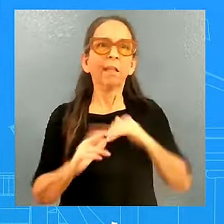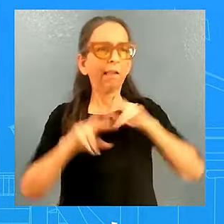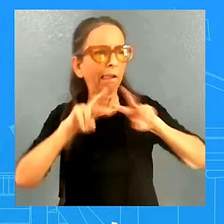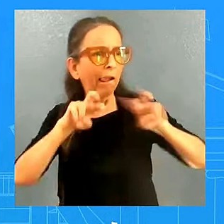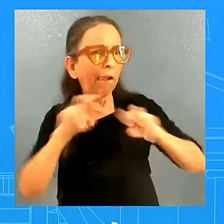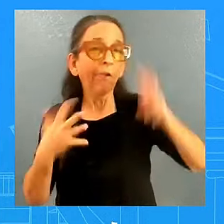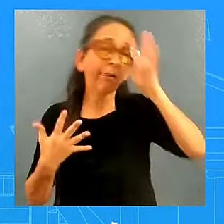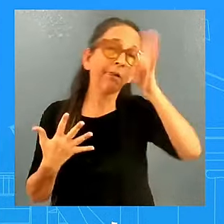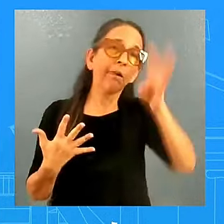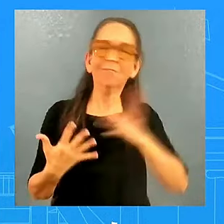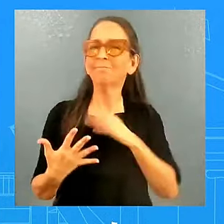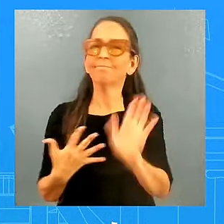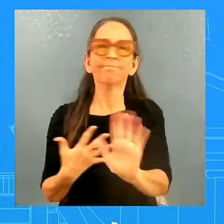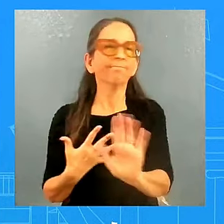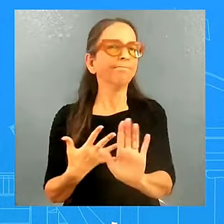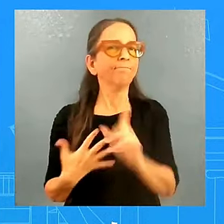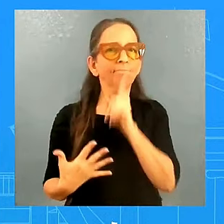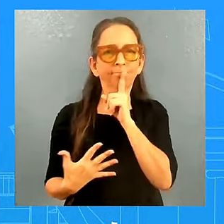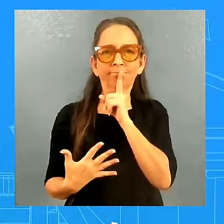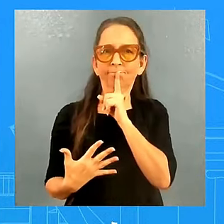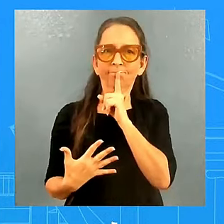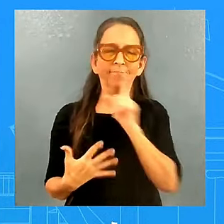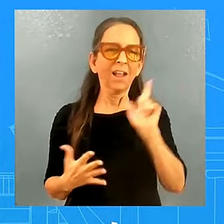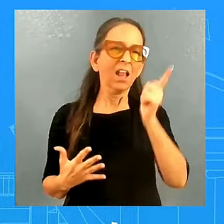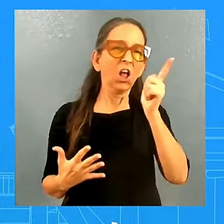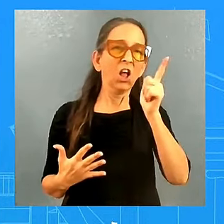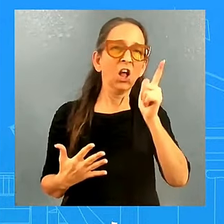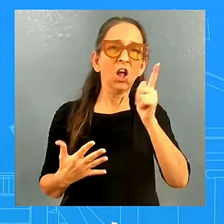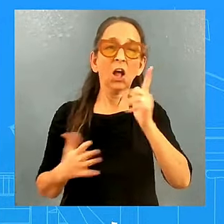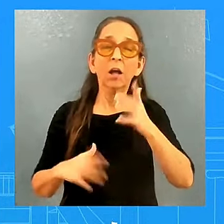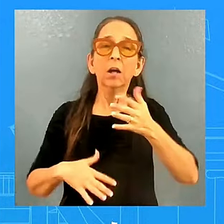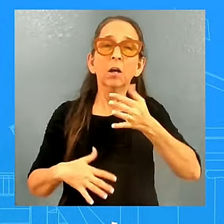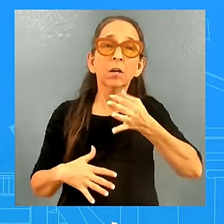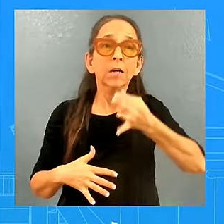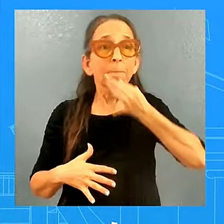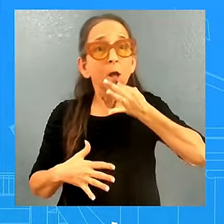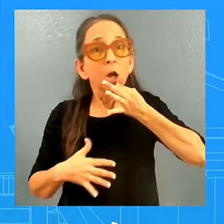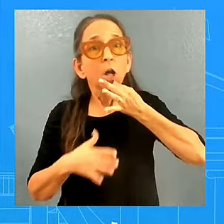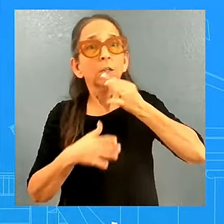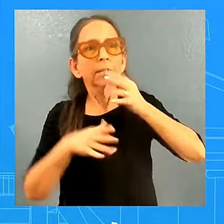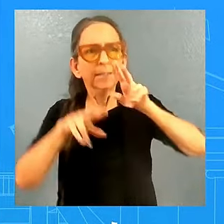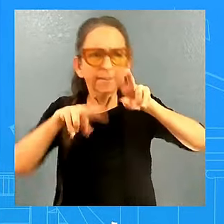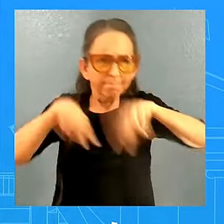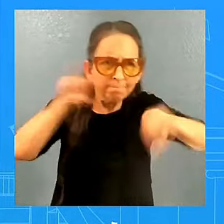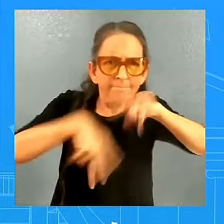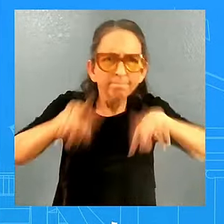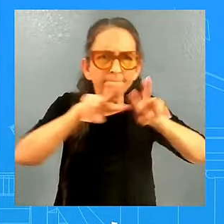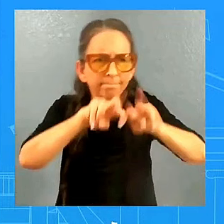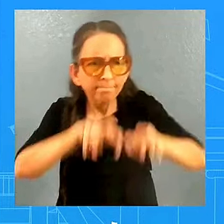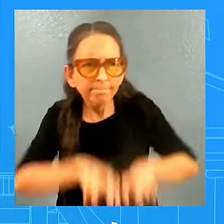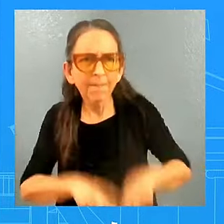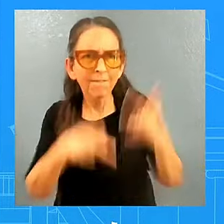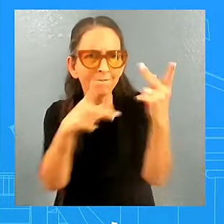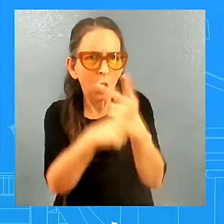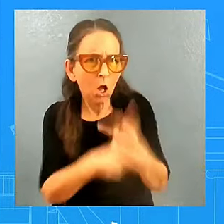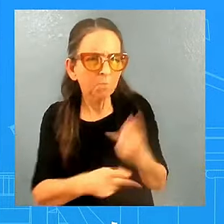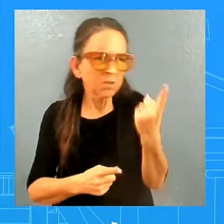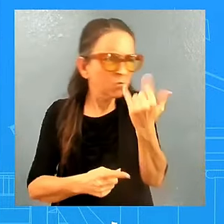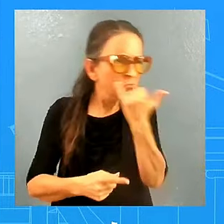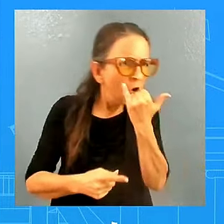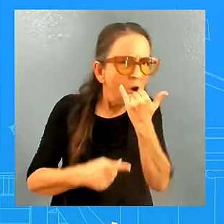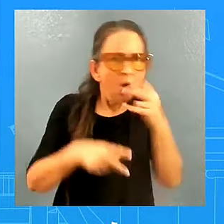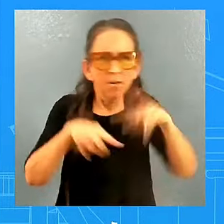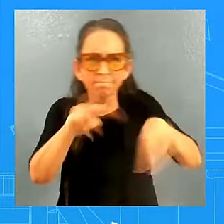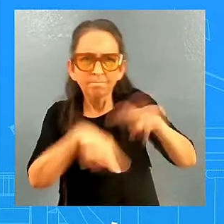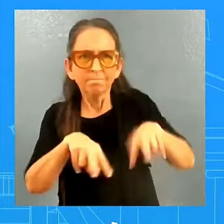for election experts to look under the hood, to tinker around in it, figure out what happened. I'll leave that to them to